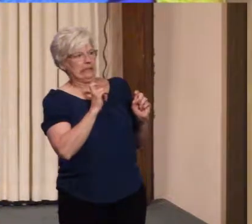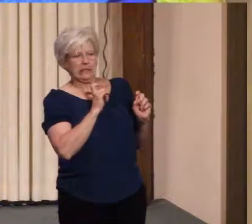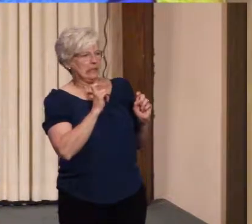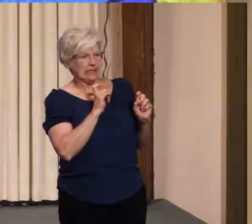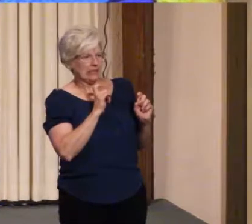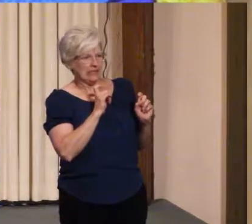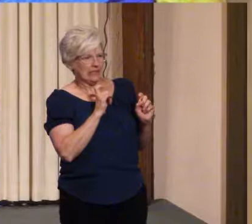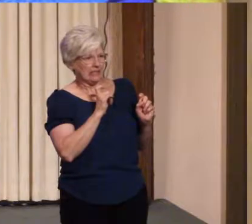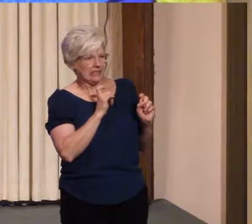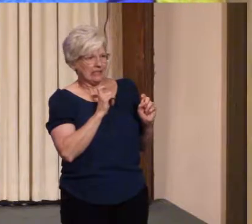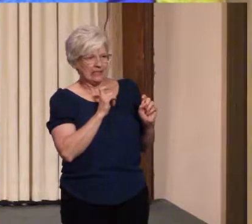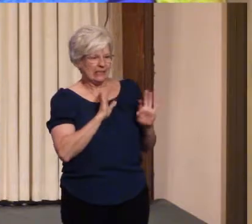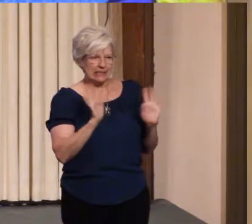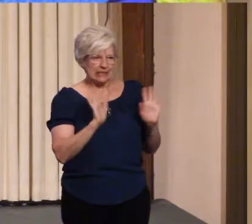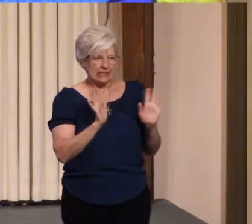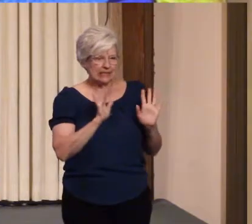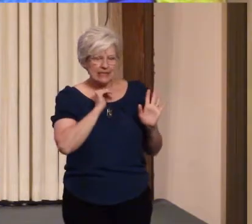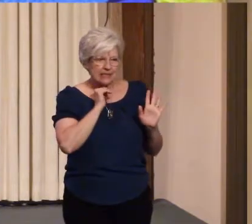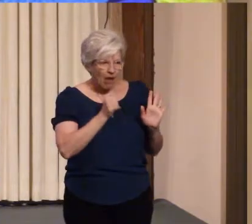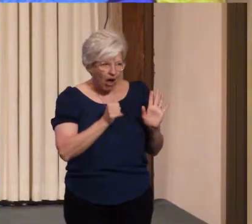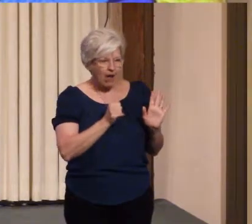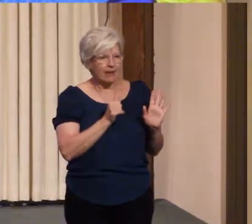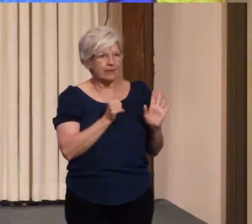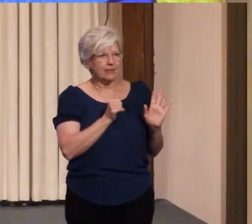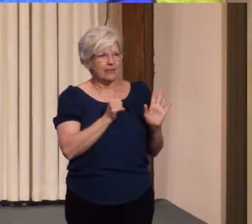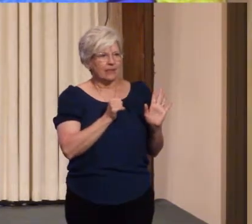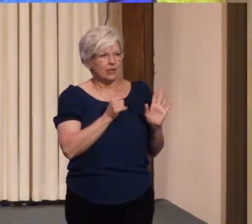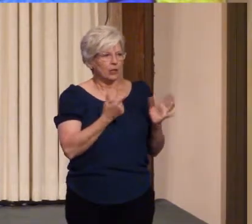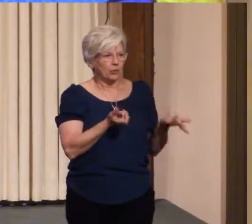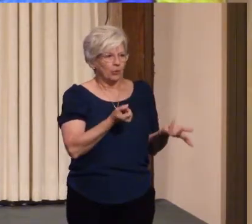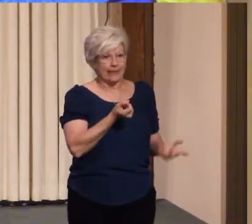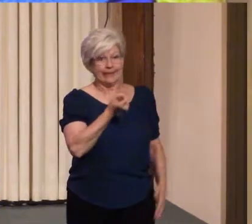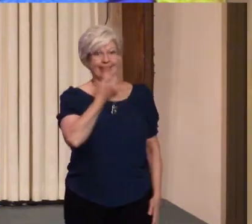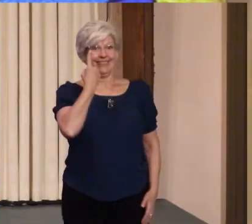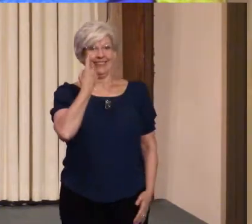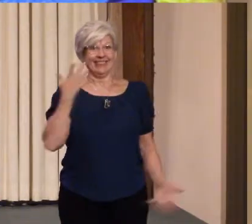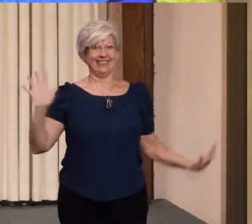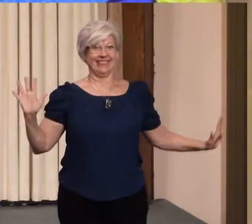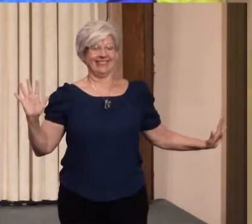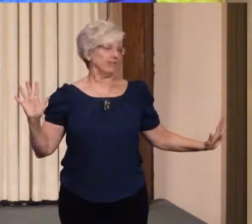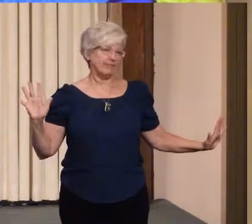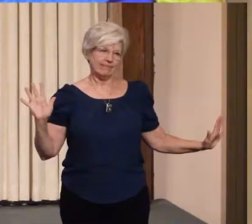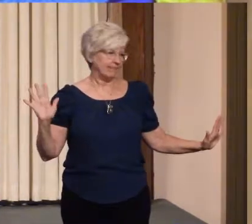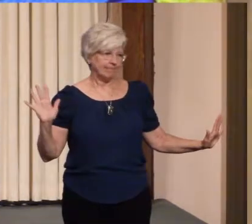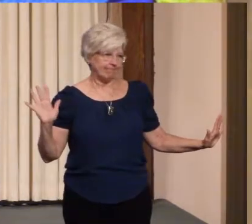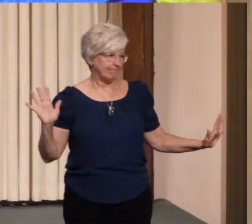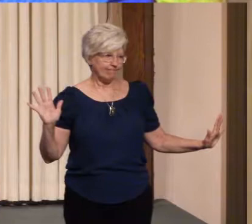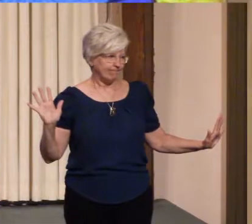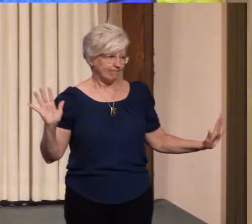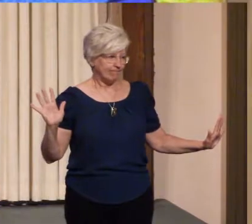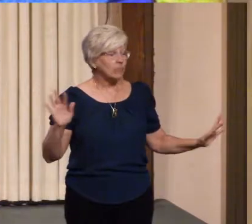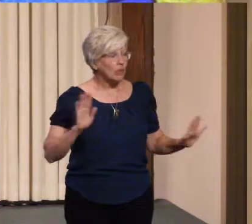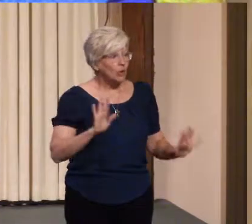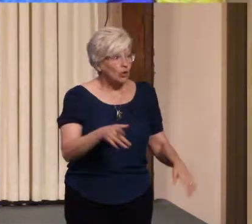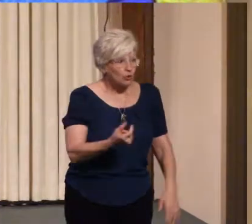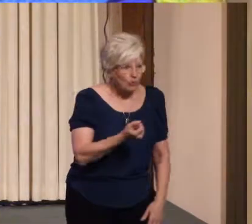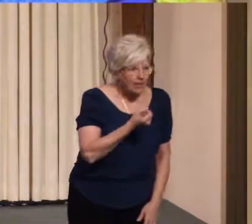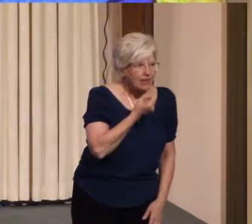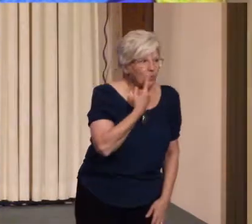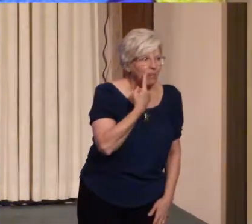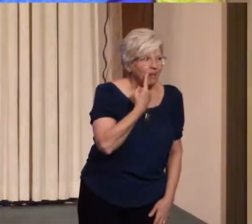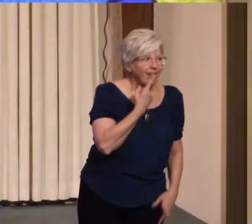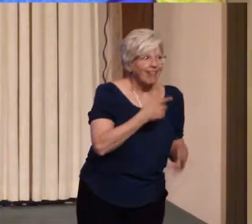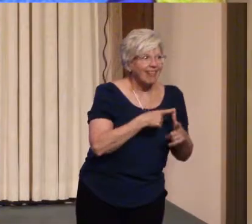This is not a quick fix. It's not you take a pill and you're done you take the pill and the work